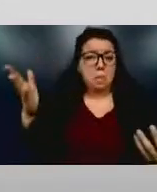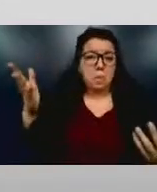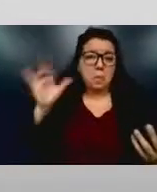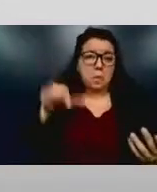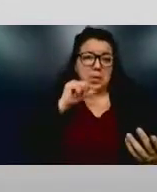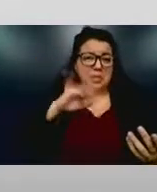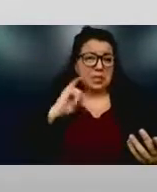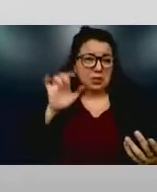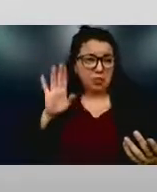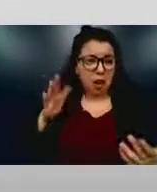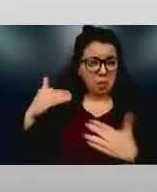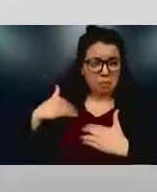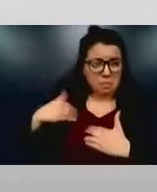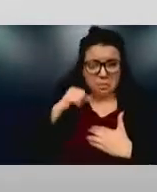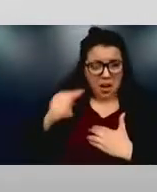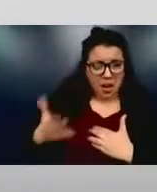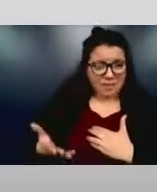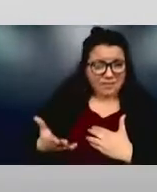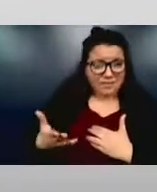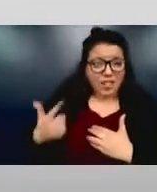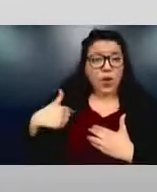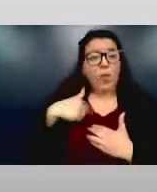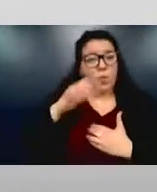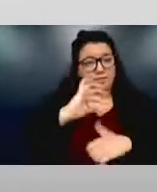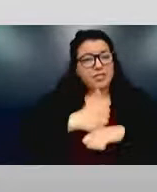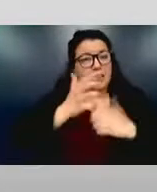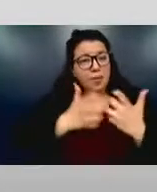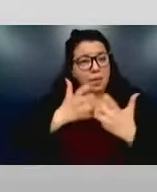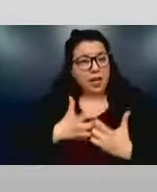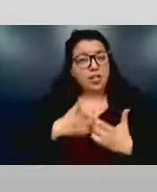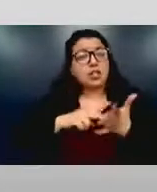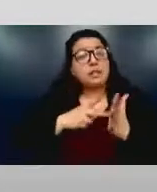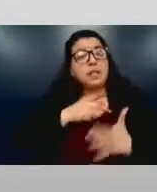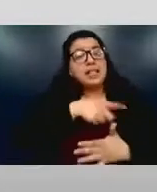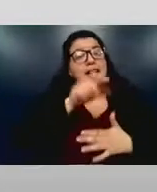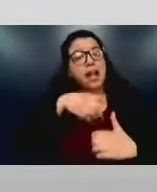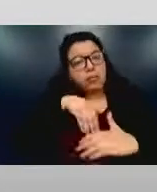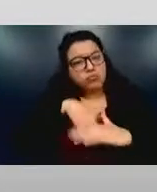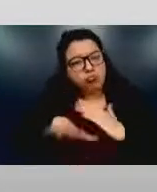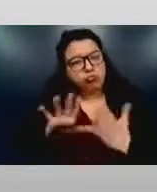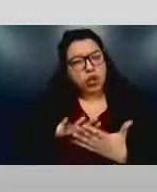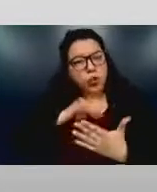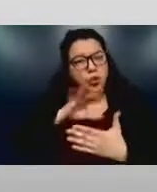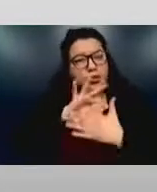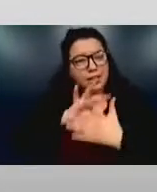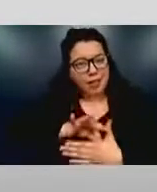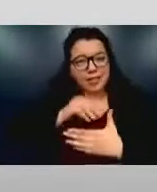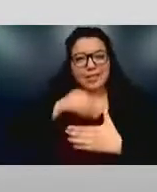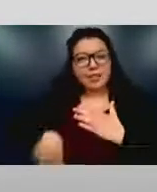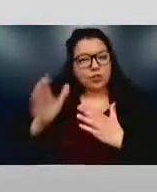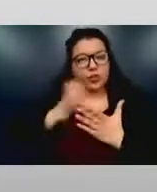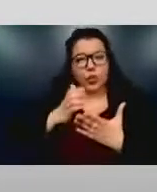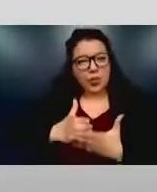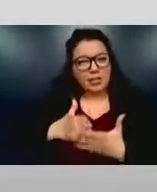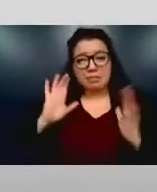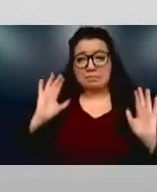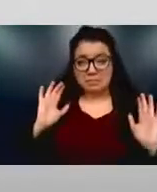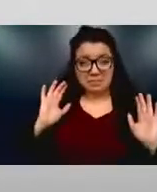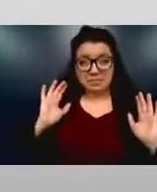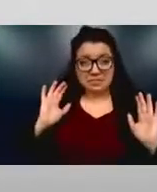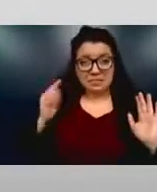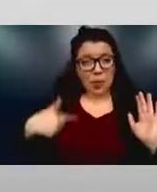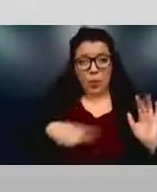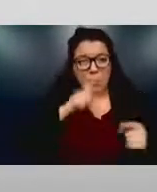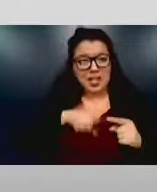provide accommodations so that there's a level playing field to learn the content of the course that you happen to be teaching. So, anyway,